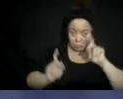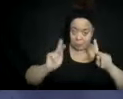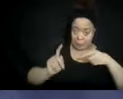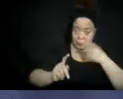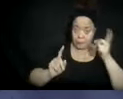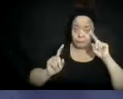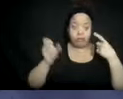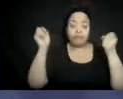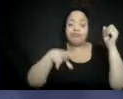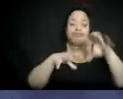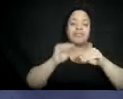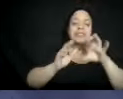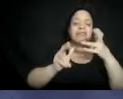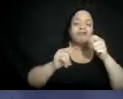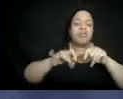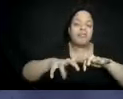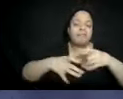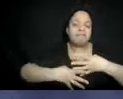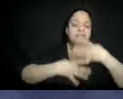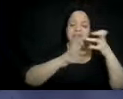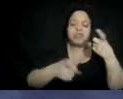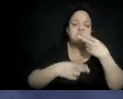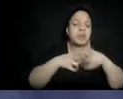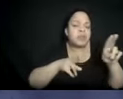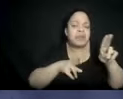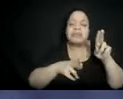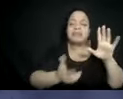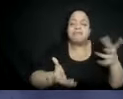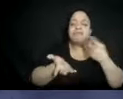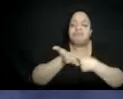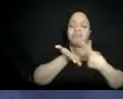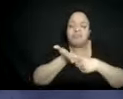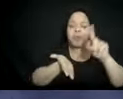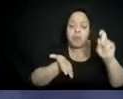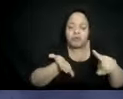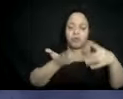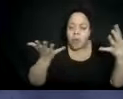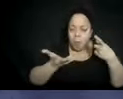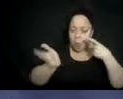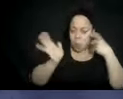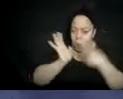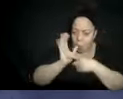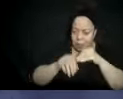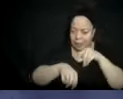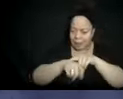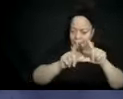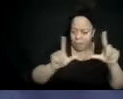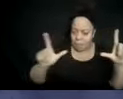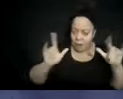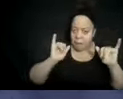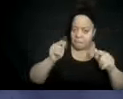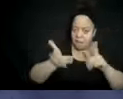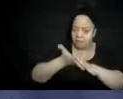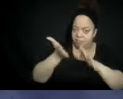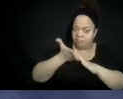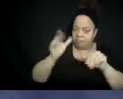notice in the timeline as a recurring theme? What are some of the recurring themes that you saw when you were